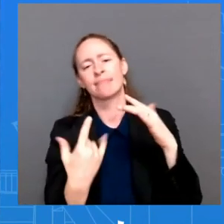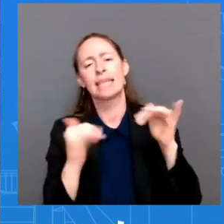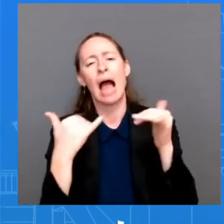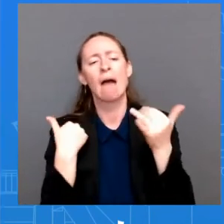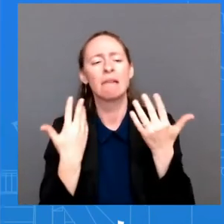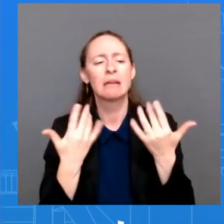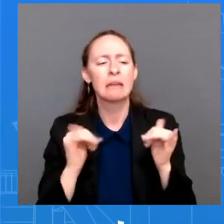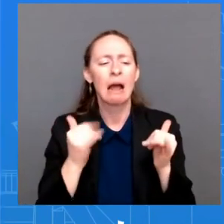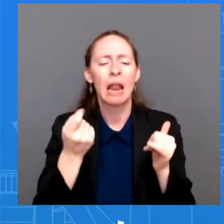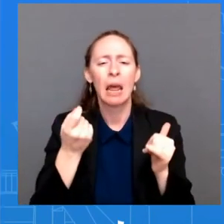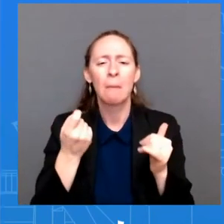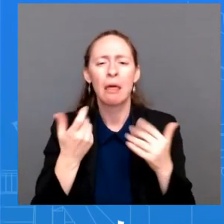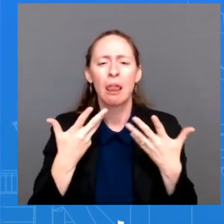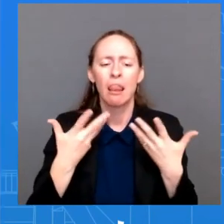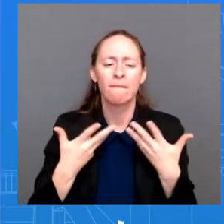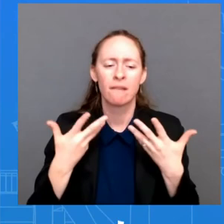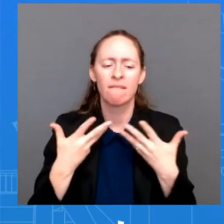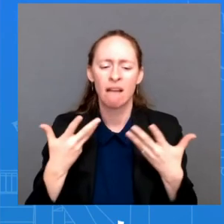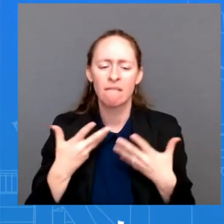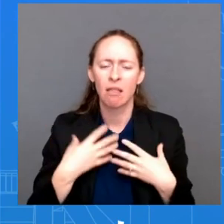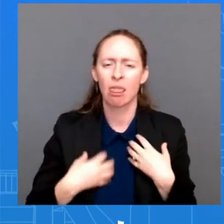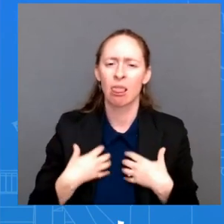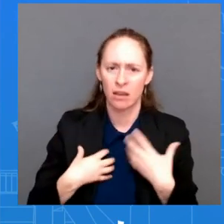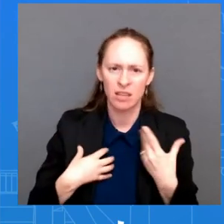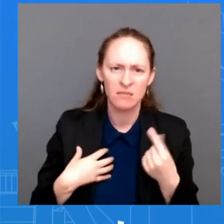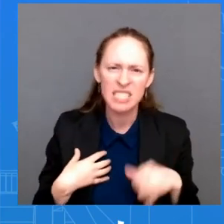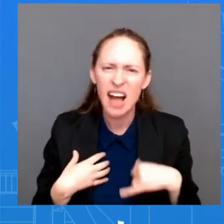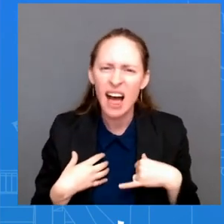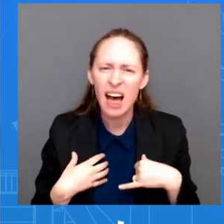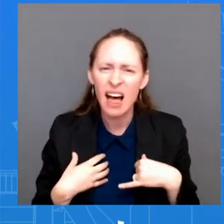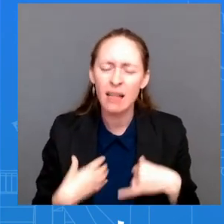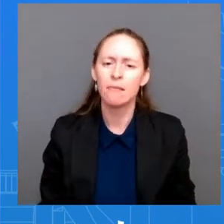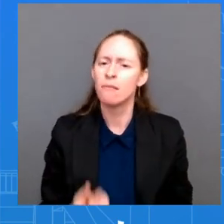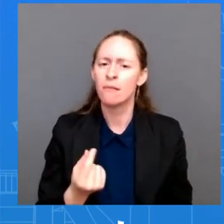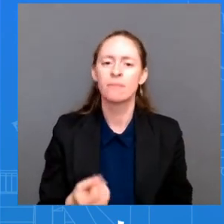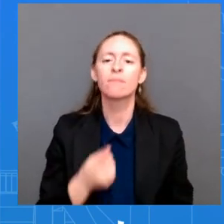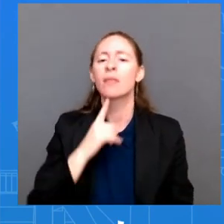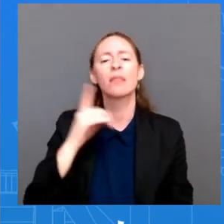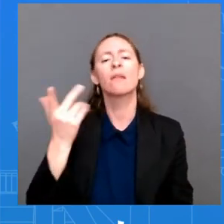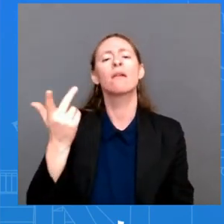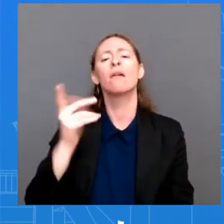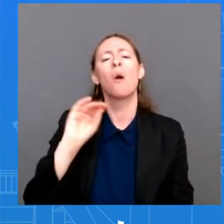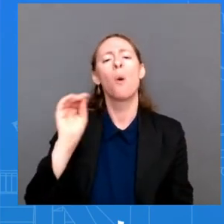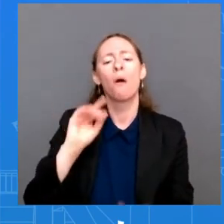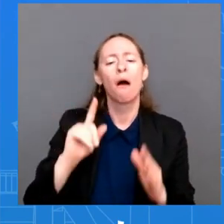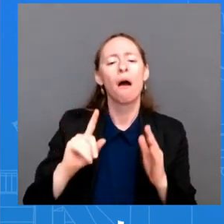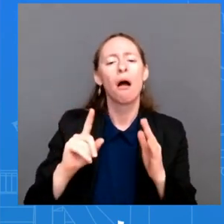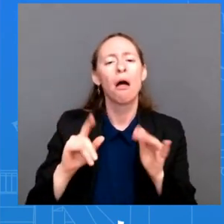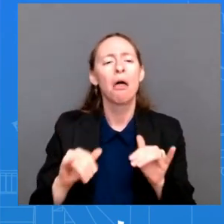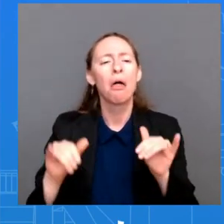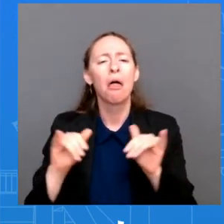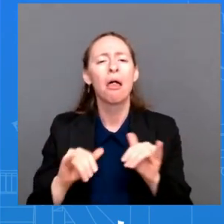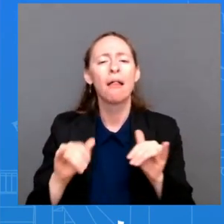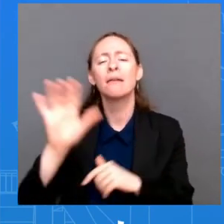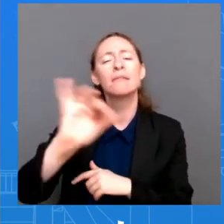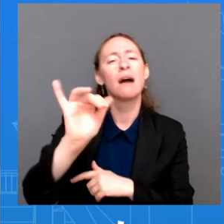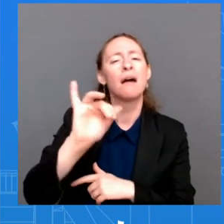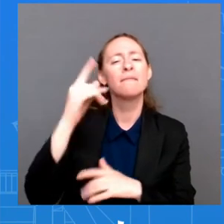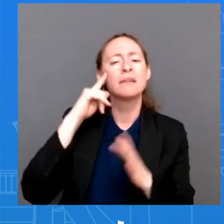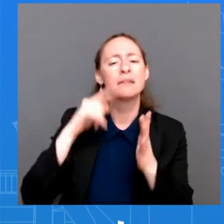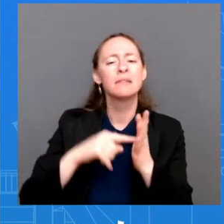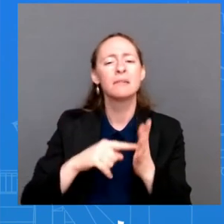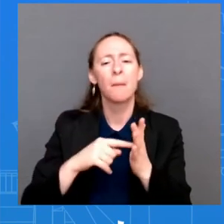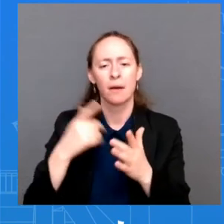well no reoccurring symptoms uh meaning like if you look at his original letter there's nothing um